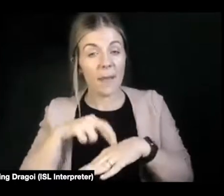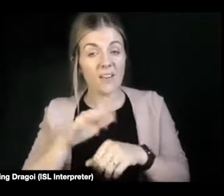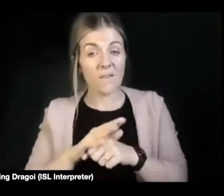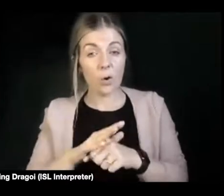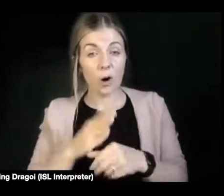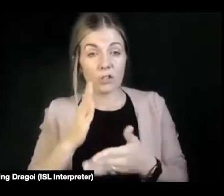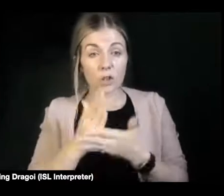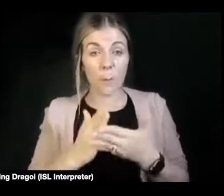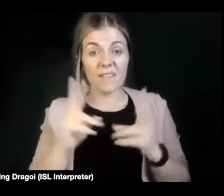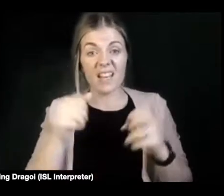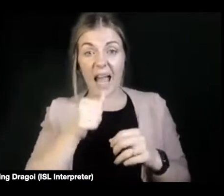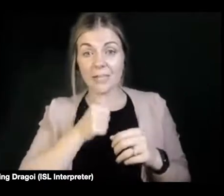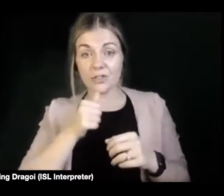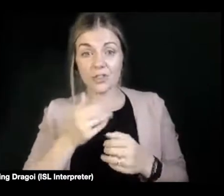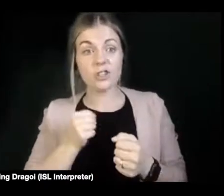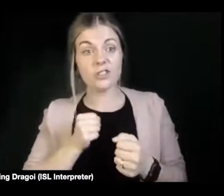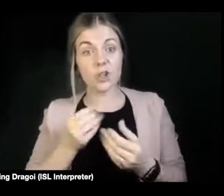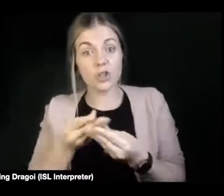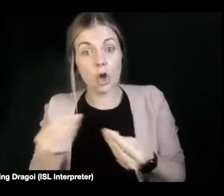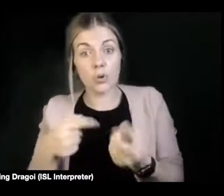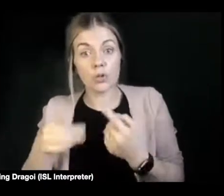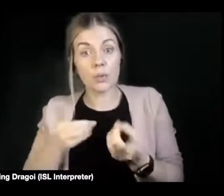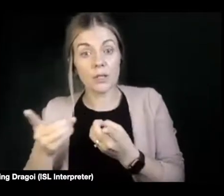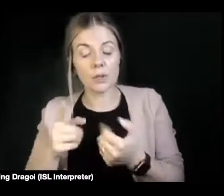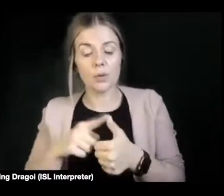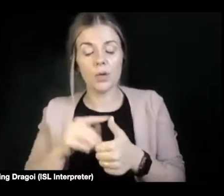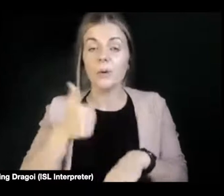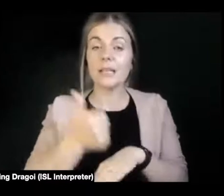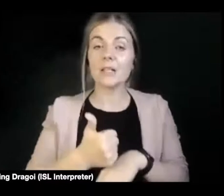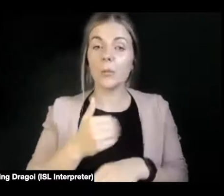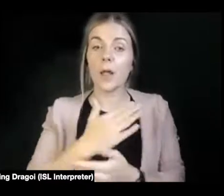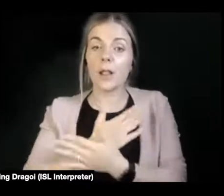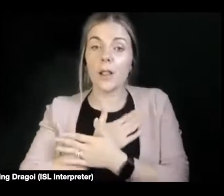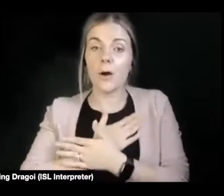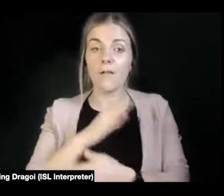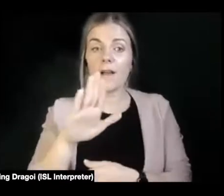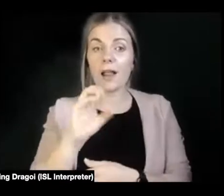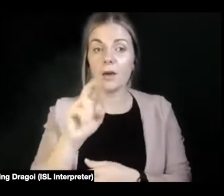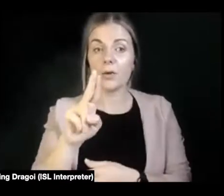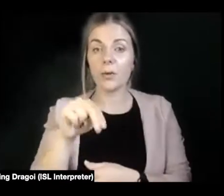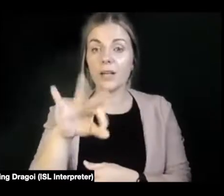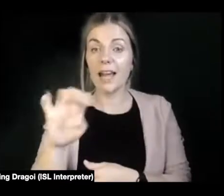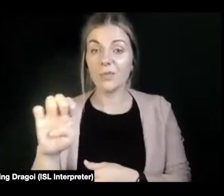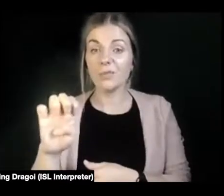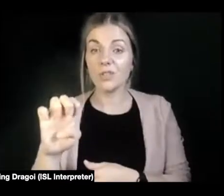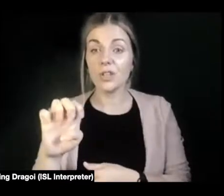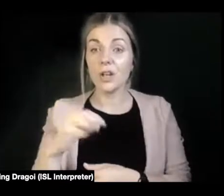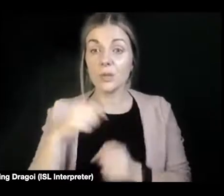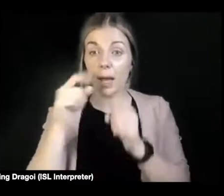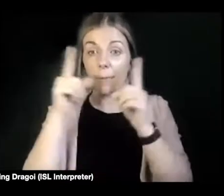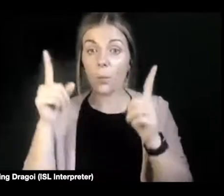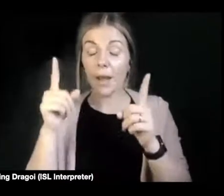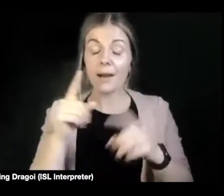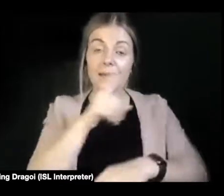we do. So we run something called the Love Lounge. And it's somewhere that disabled and non-disabled people can write